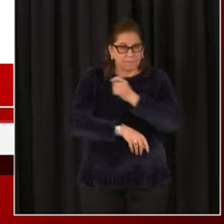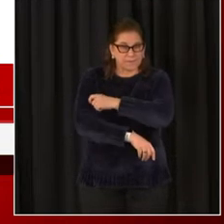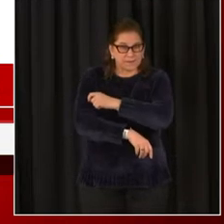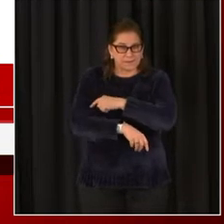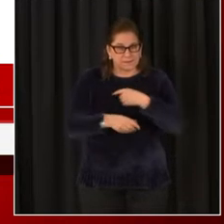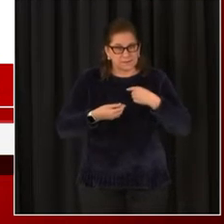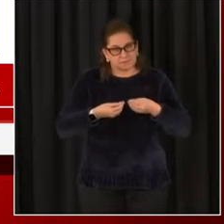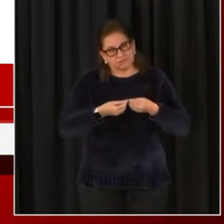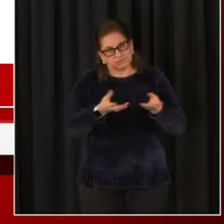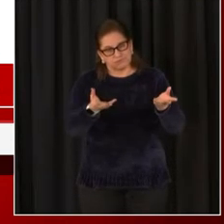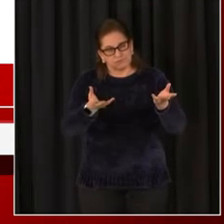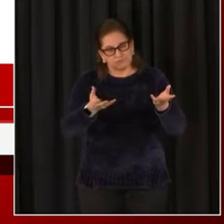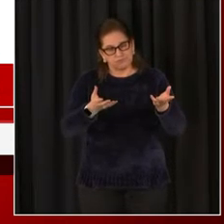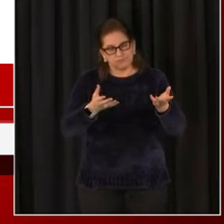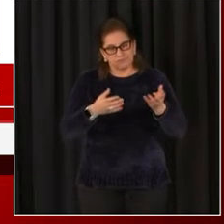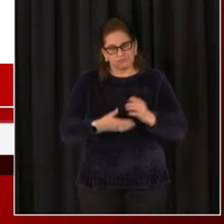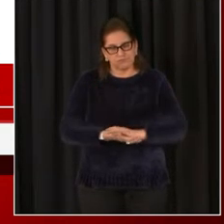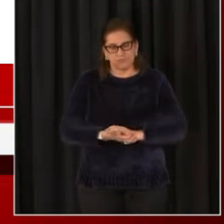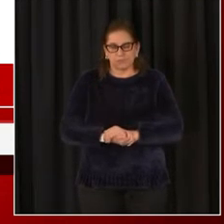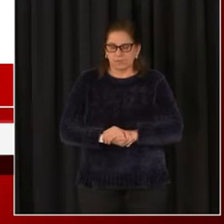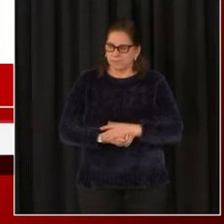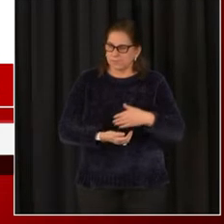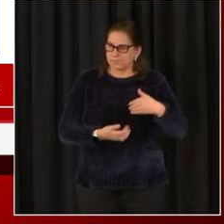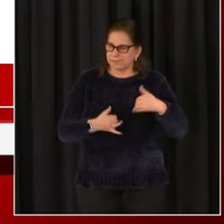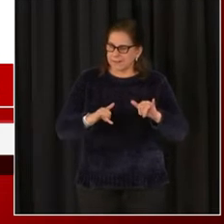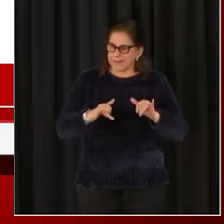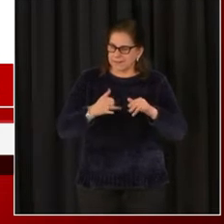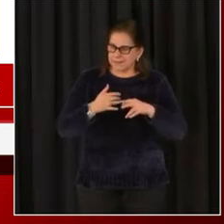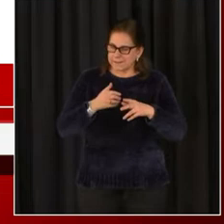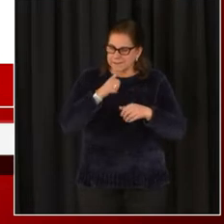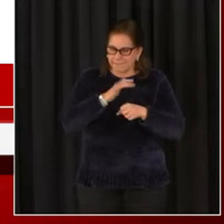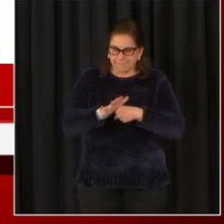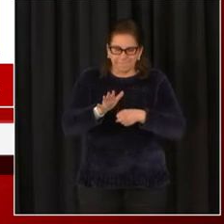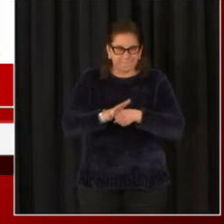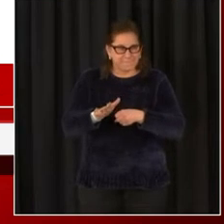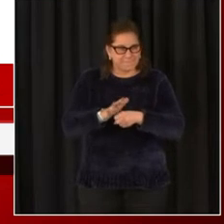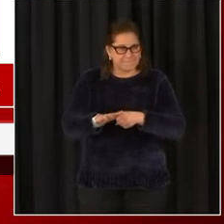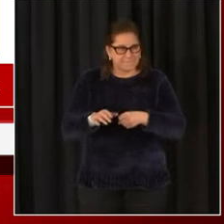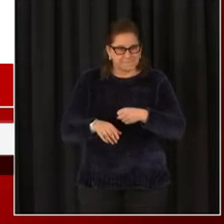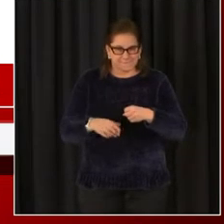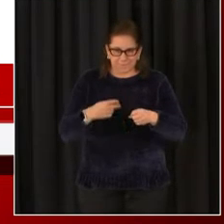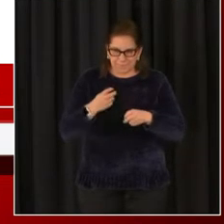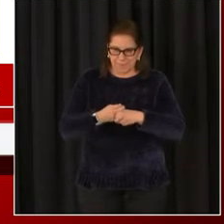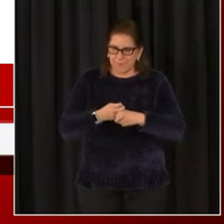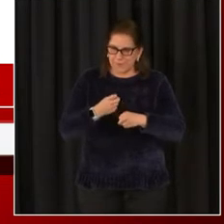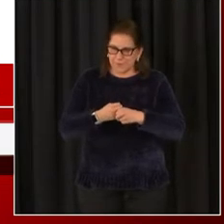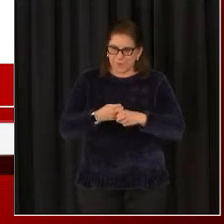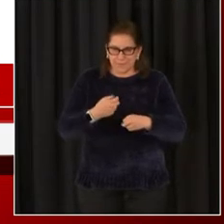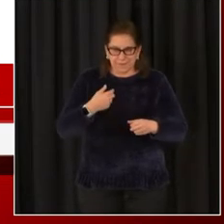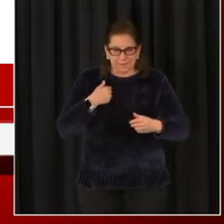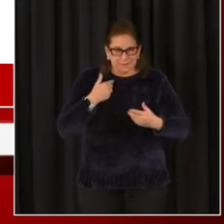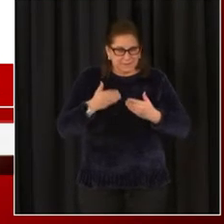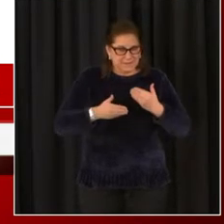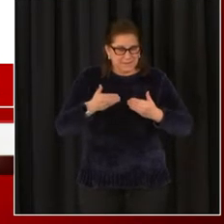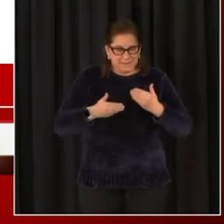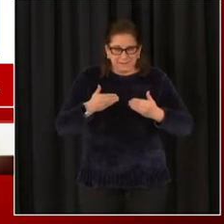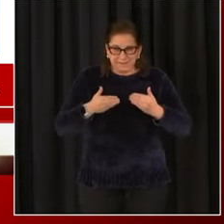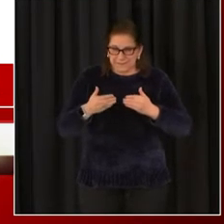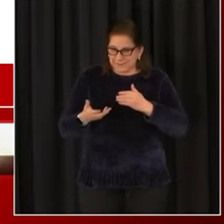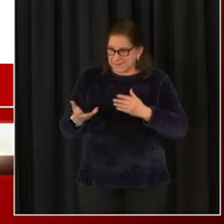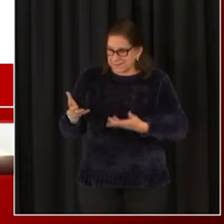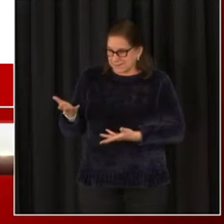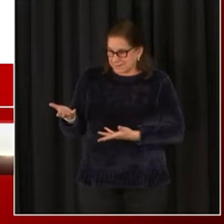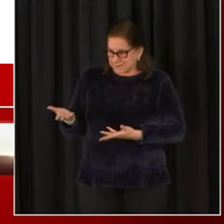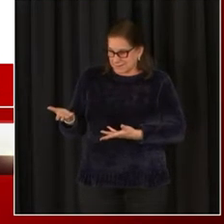would be included in next week's round, too. But the reality is, we're working as